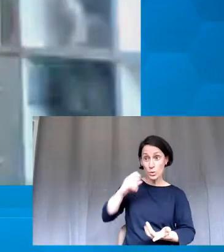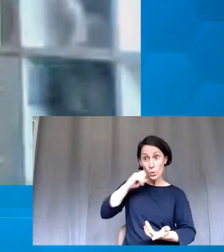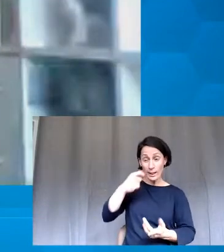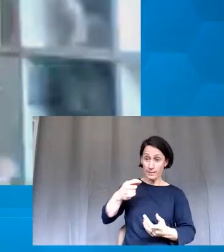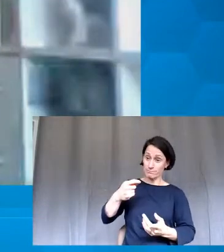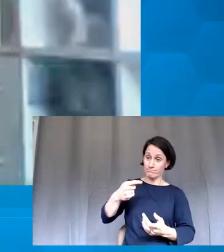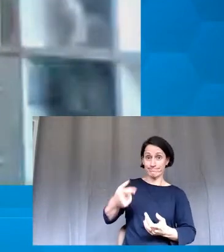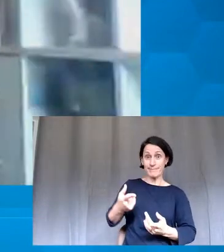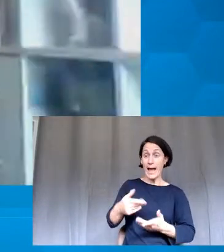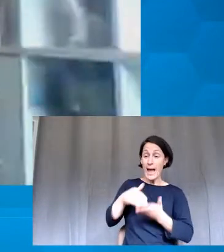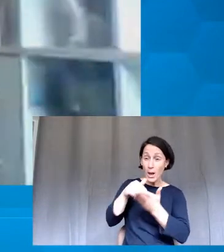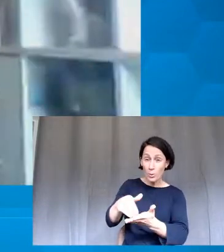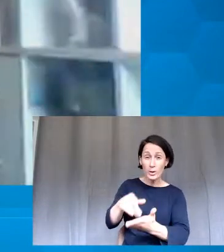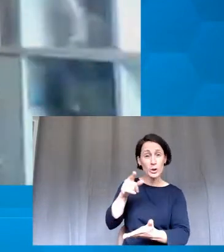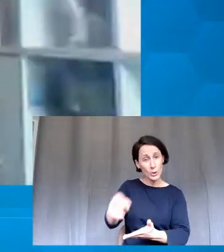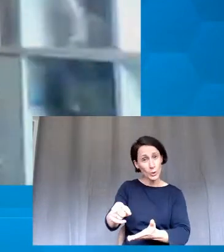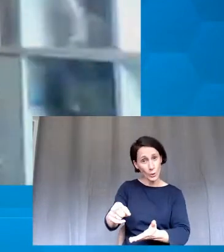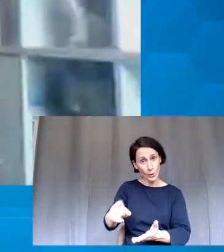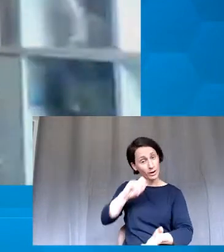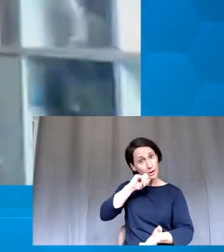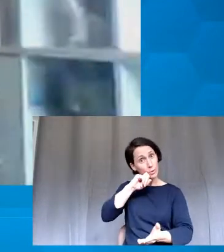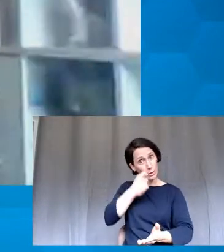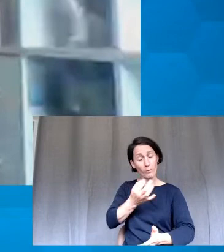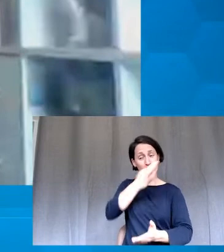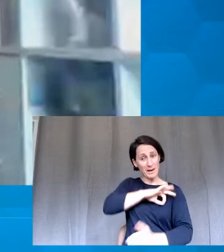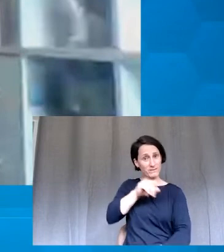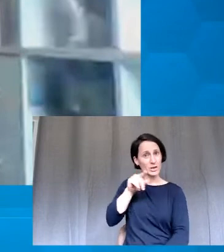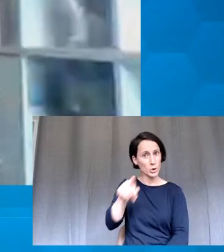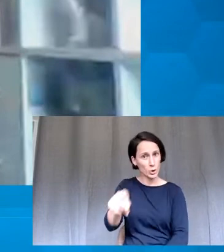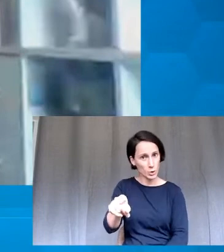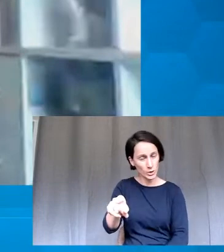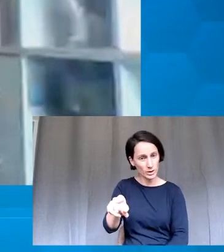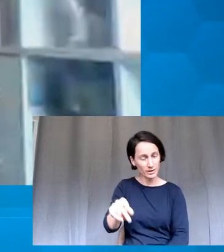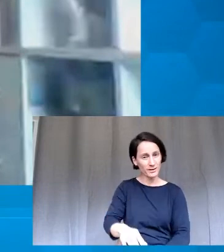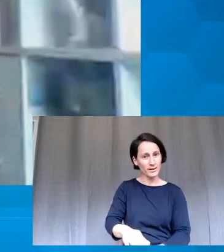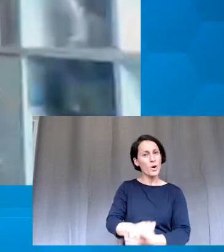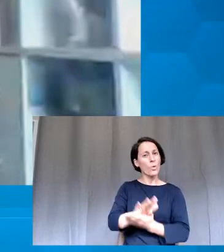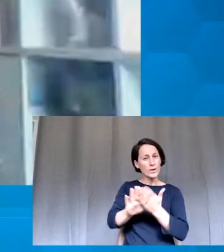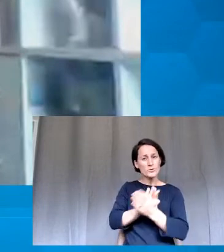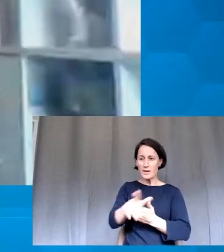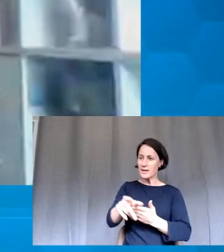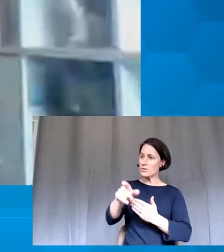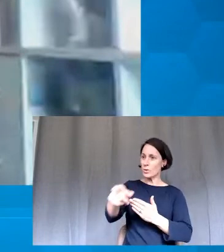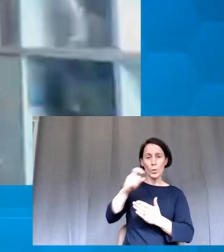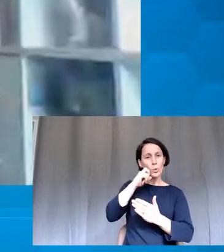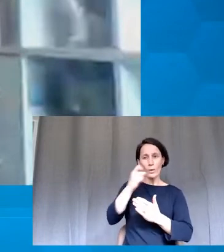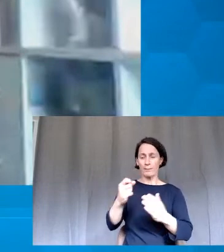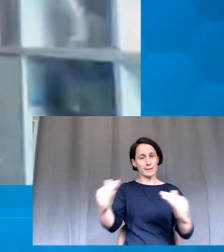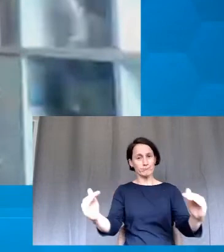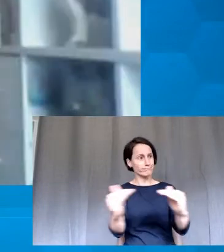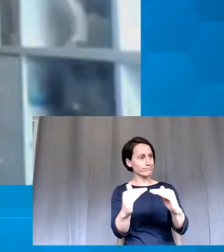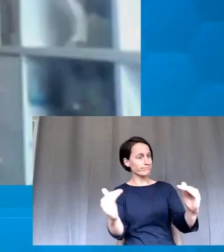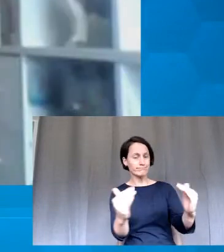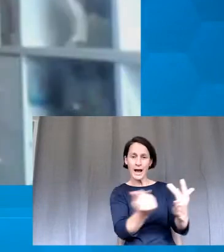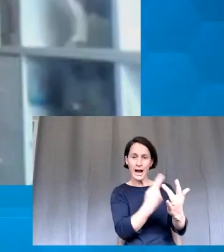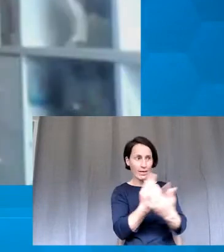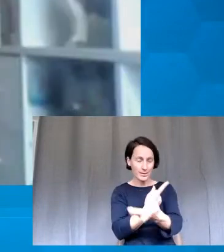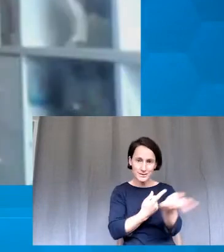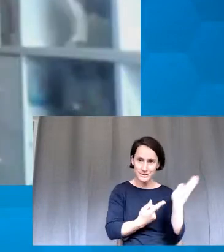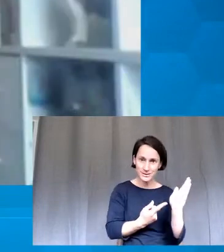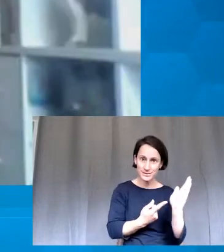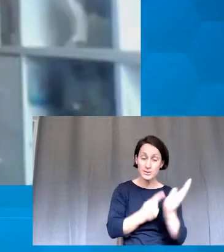say, look, the advantage of actually looking for this is that it levels the playing field for you. And you have an opportunity to do the work in the way that you want to do it.